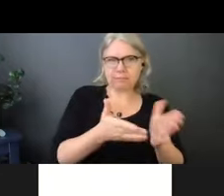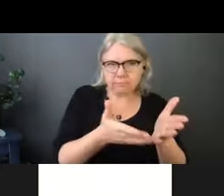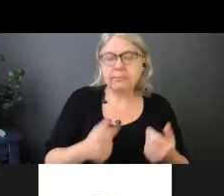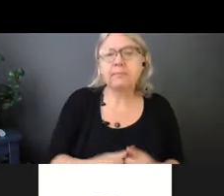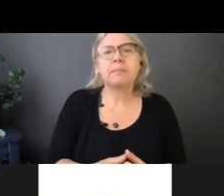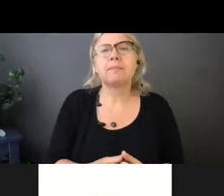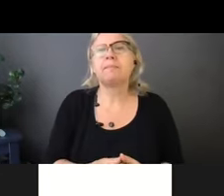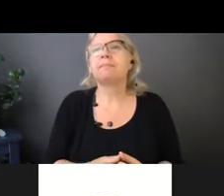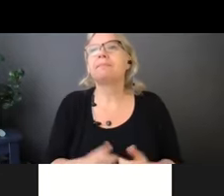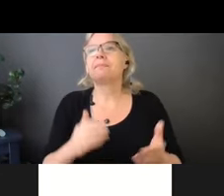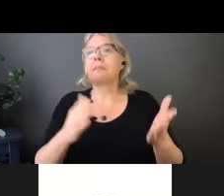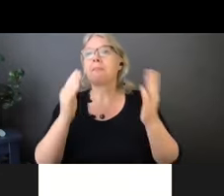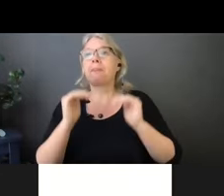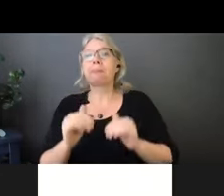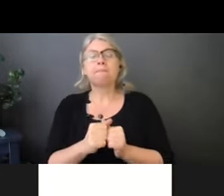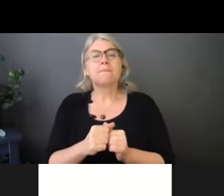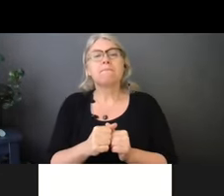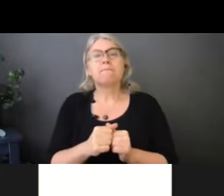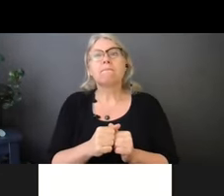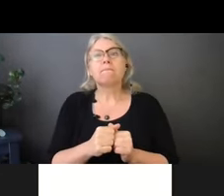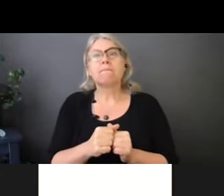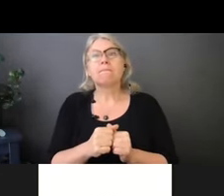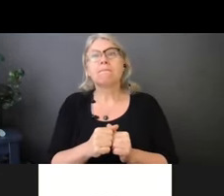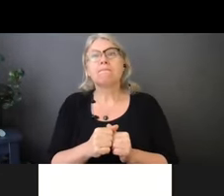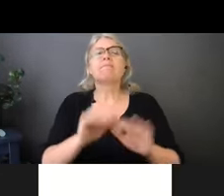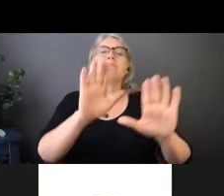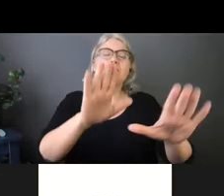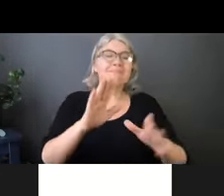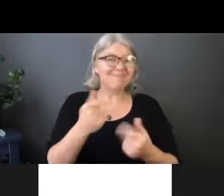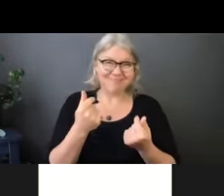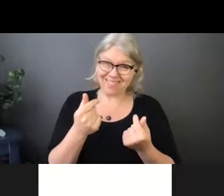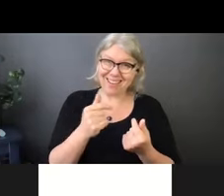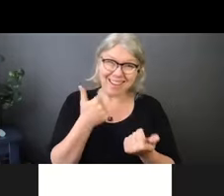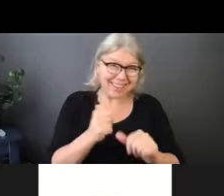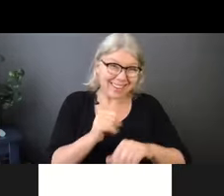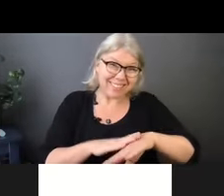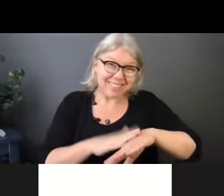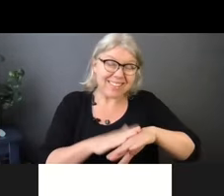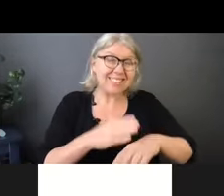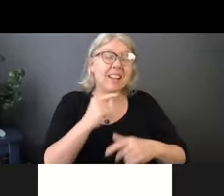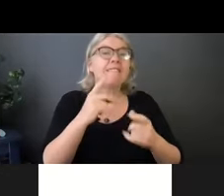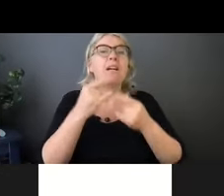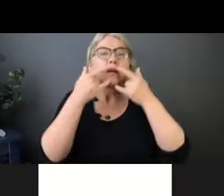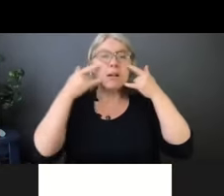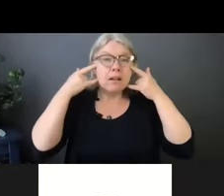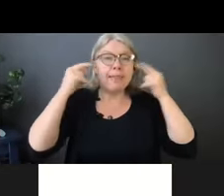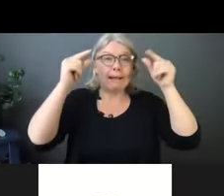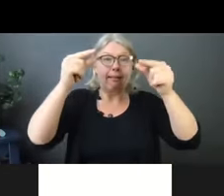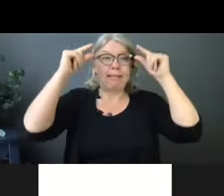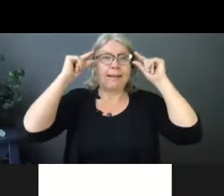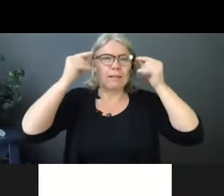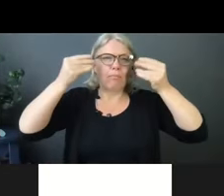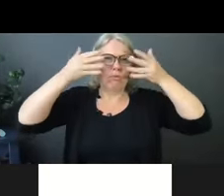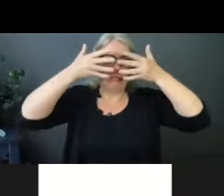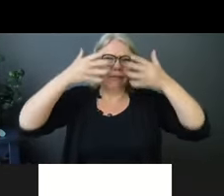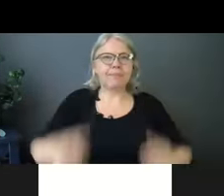any recommendations on how to deal with glasses fogging up when wearing a mask. And they say healthcare professionals must have